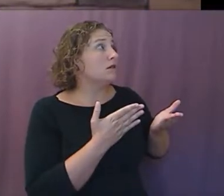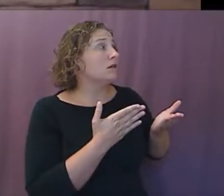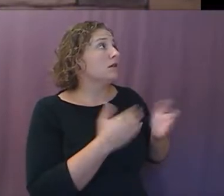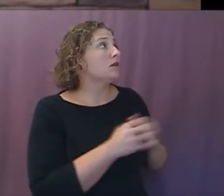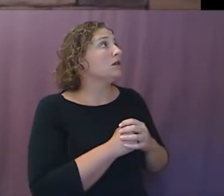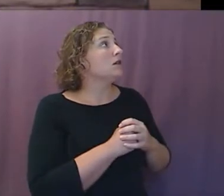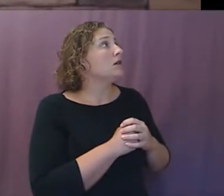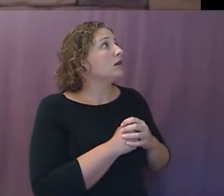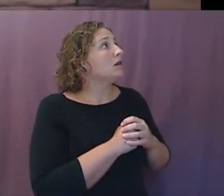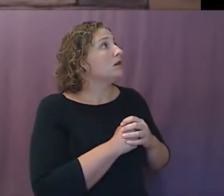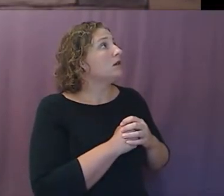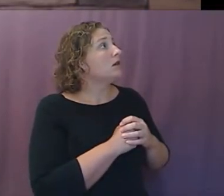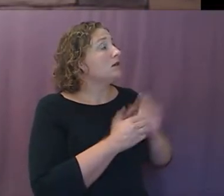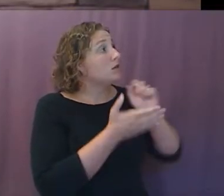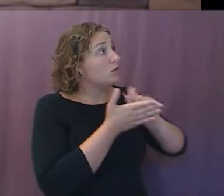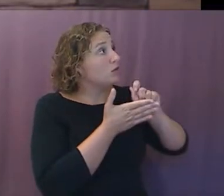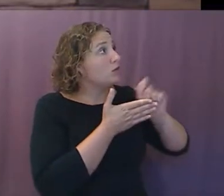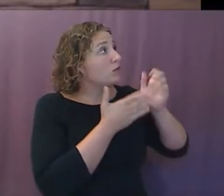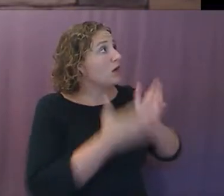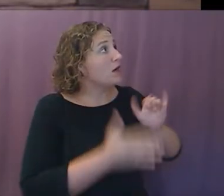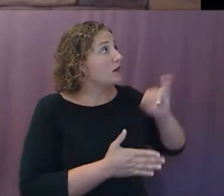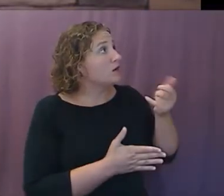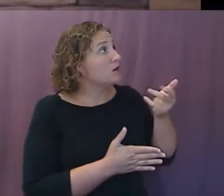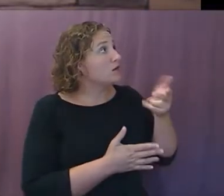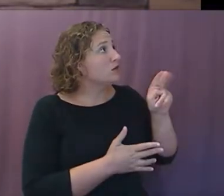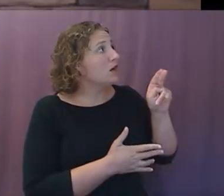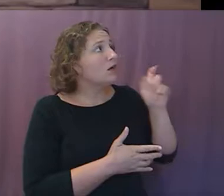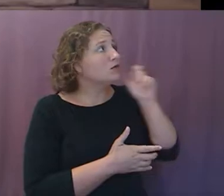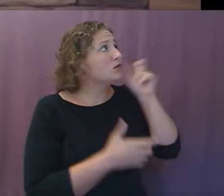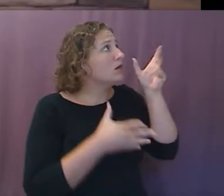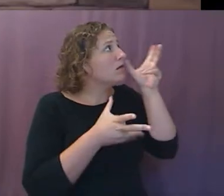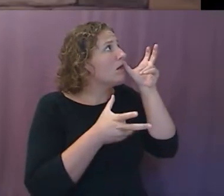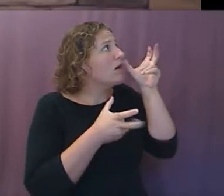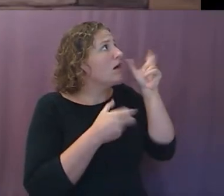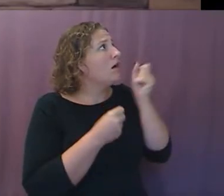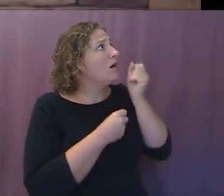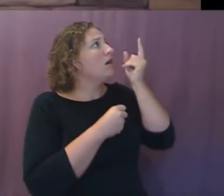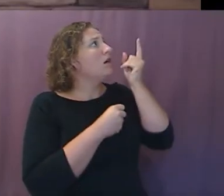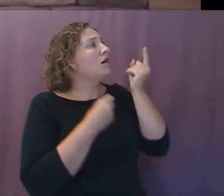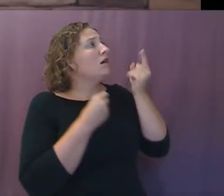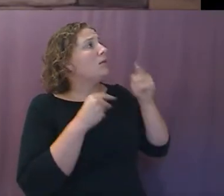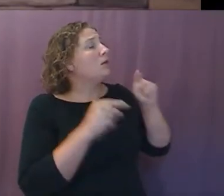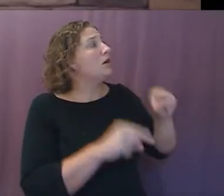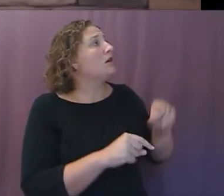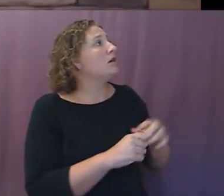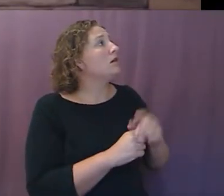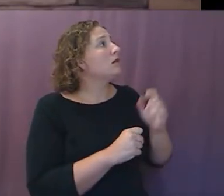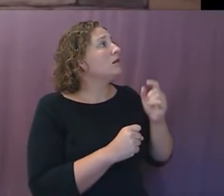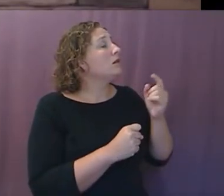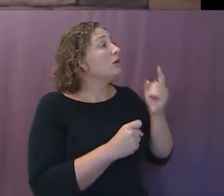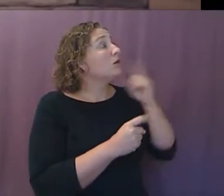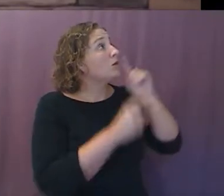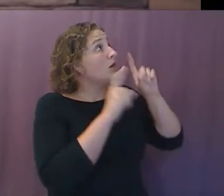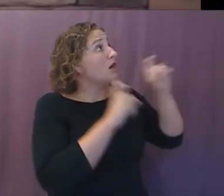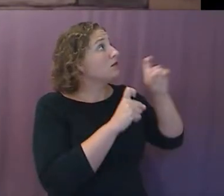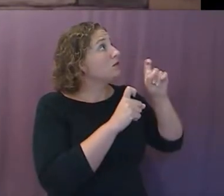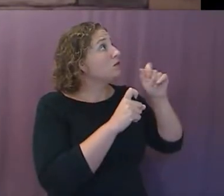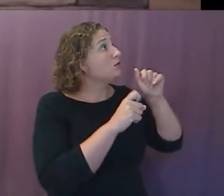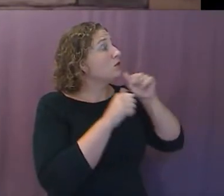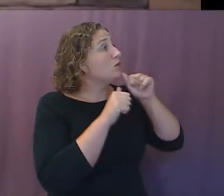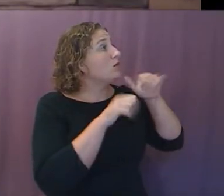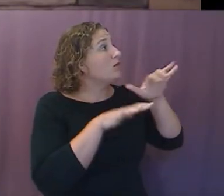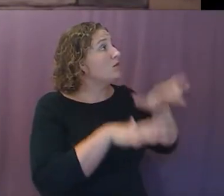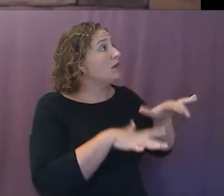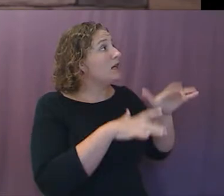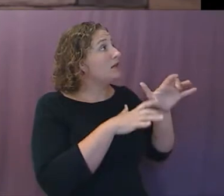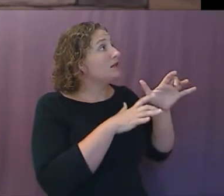John was just trying to understand and take it in. We ask, Lord, that you would bless the word. We pray that you would help us to understand the time in